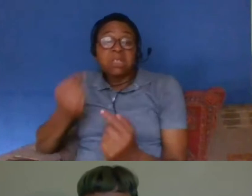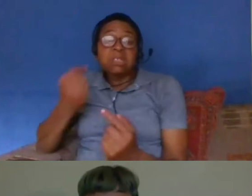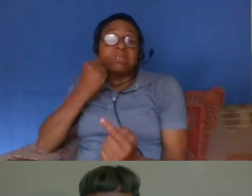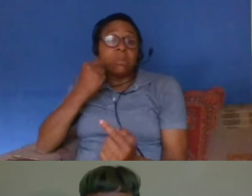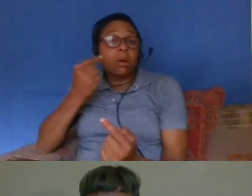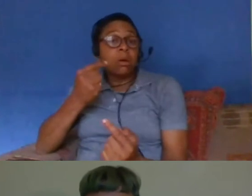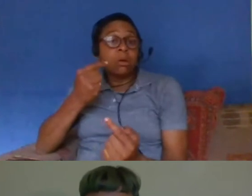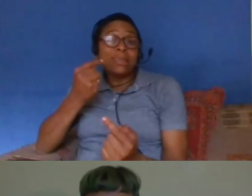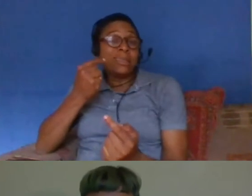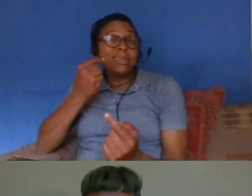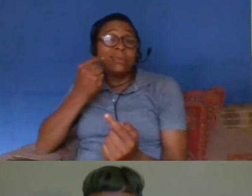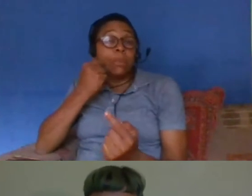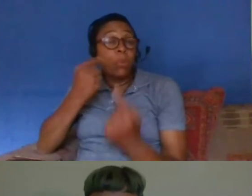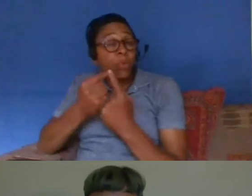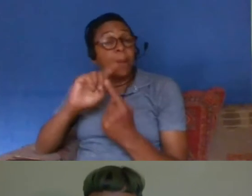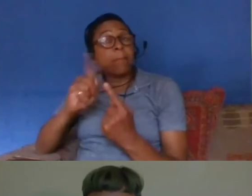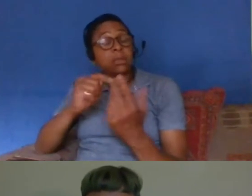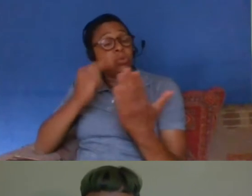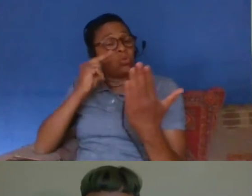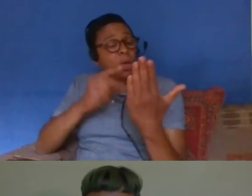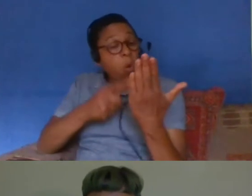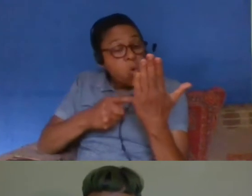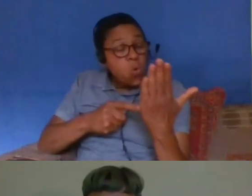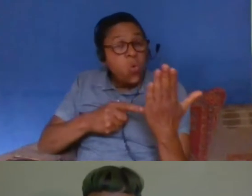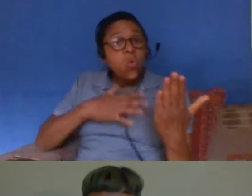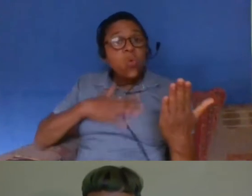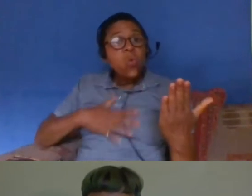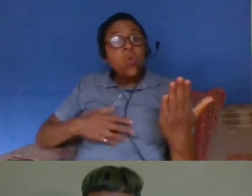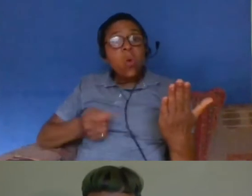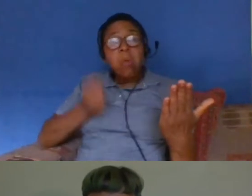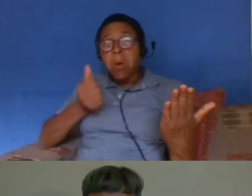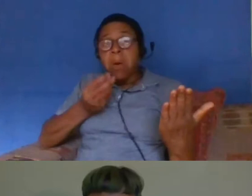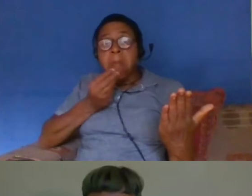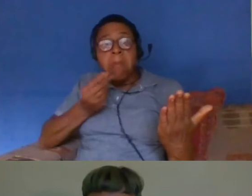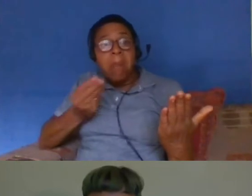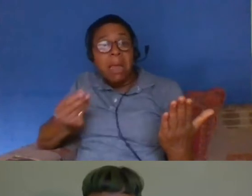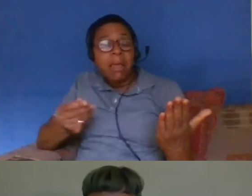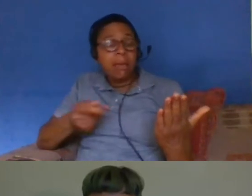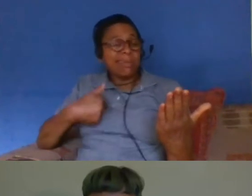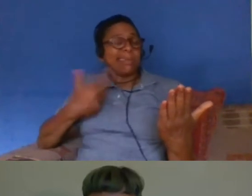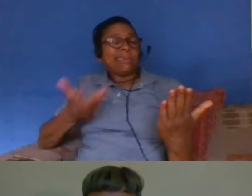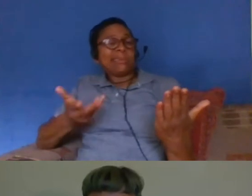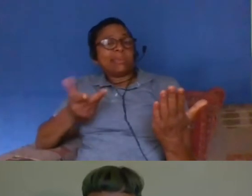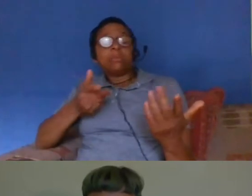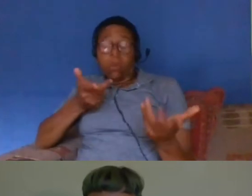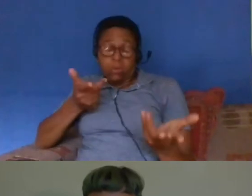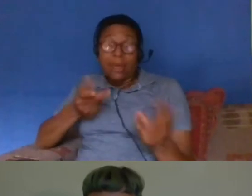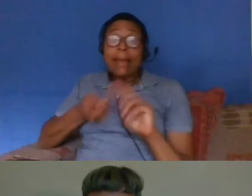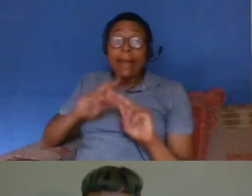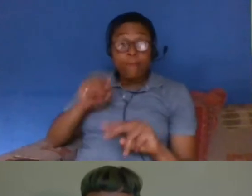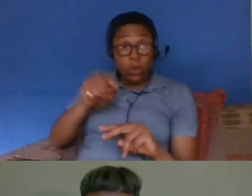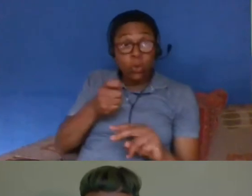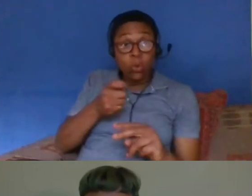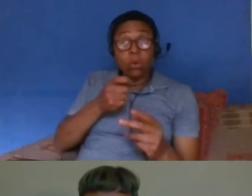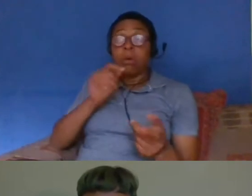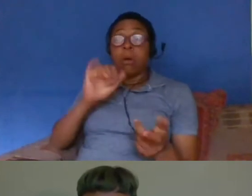interesting to to see how that changes over time particularly during periods of crisis such as this so if you are able to